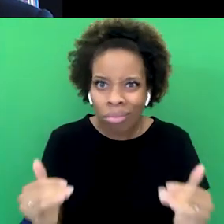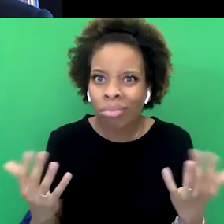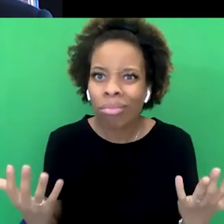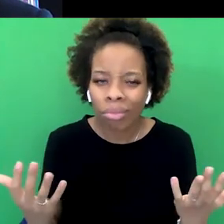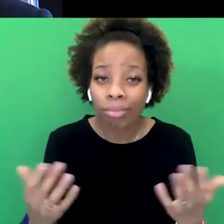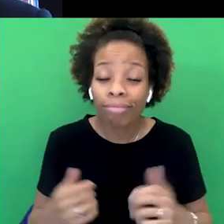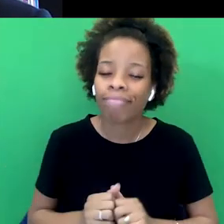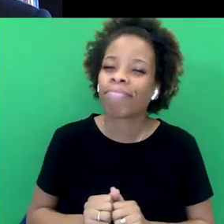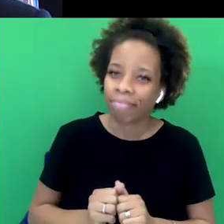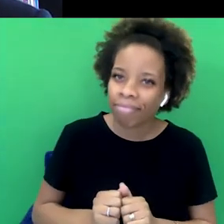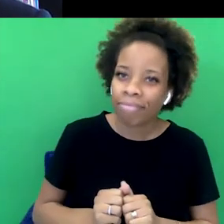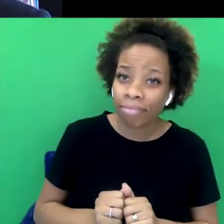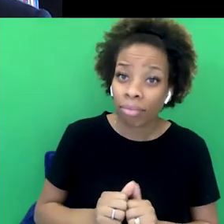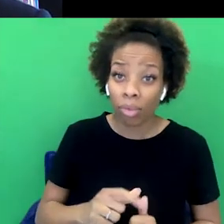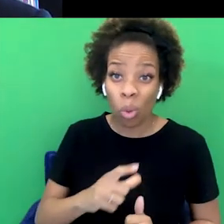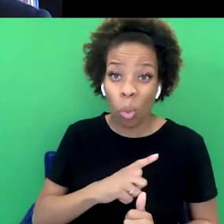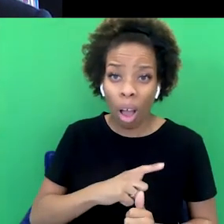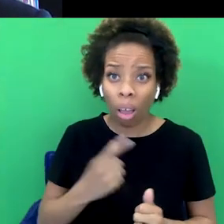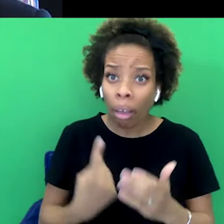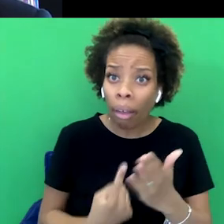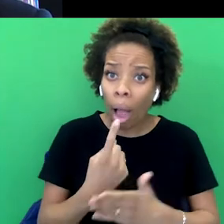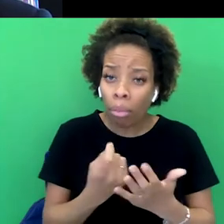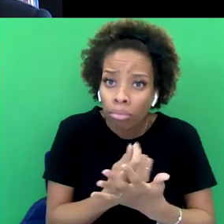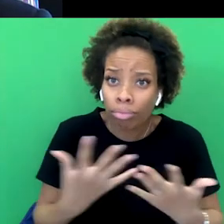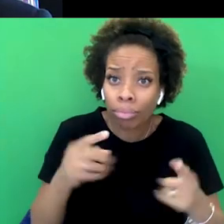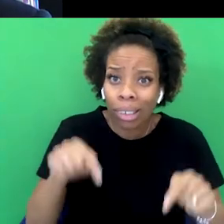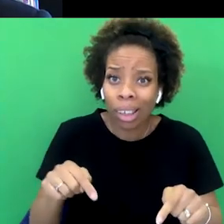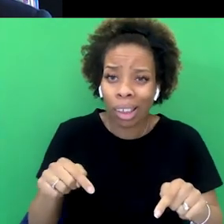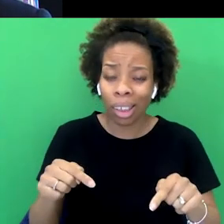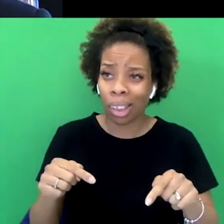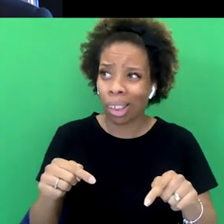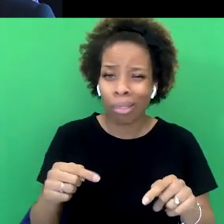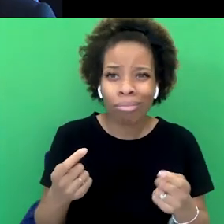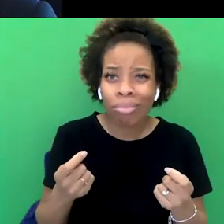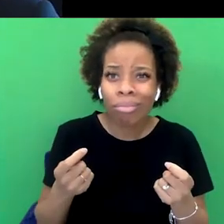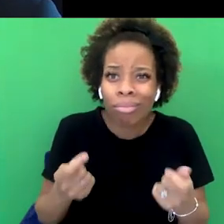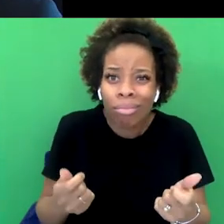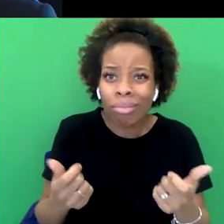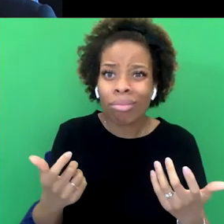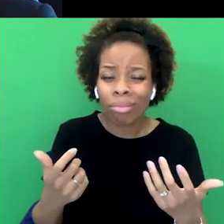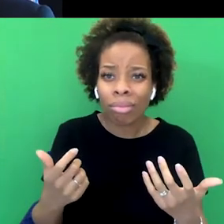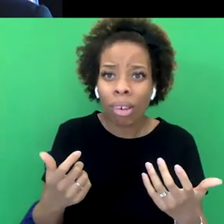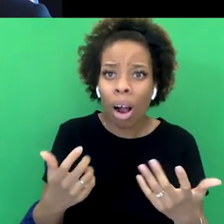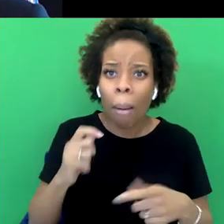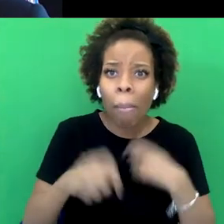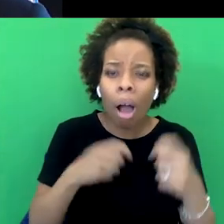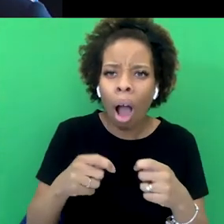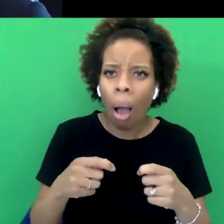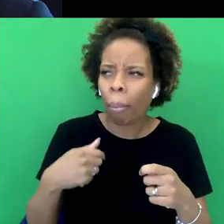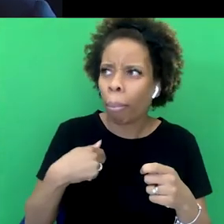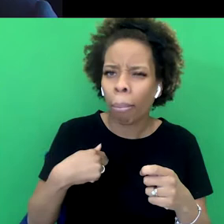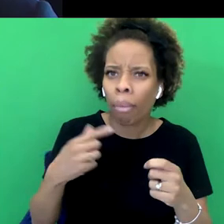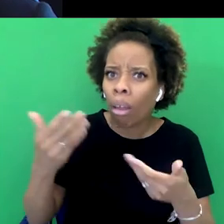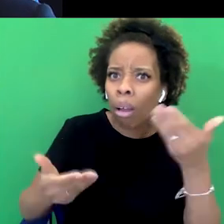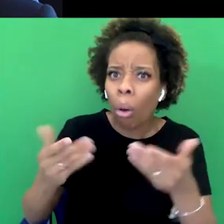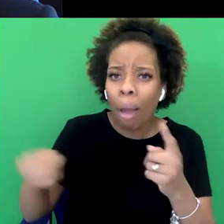as you say, it all happened away from us. We've never been invaded in the modern age, right? So we've not had to face up to what happened in the way America has to every